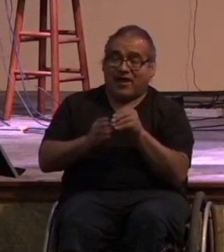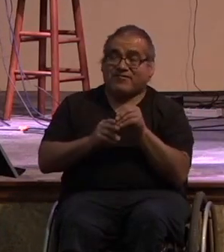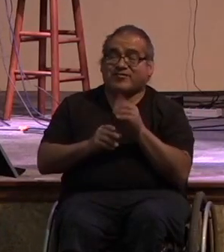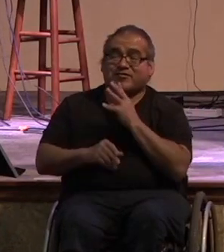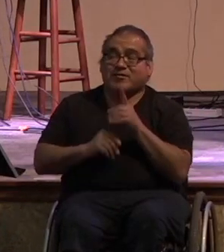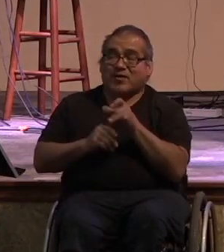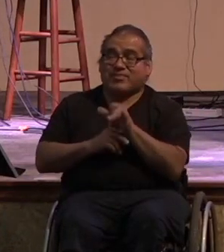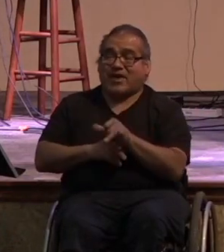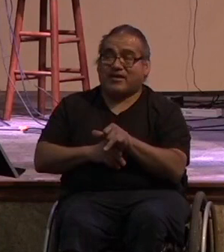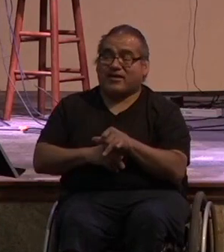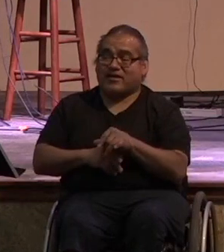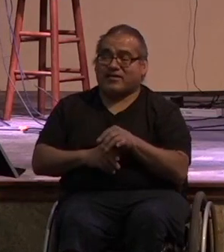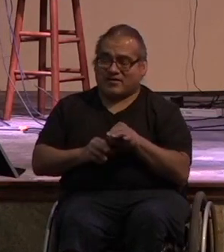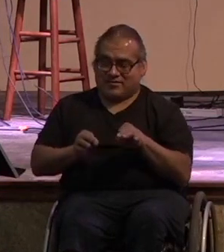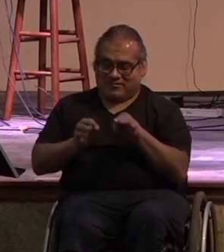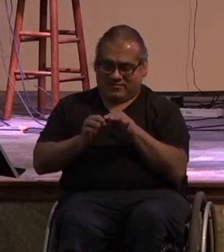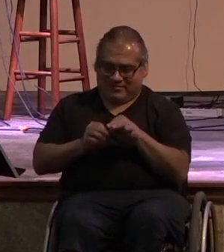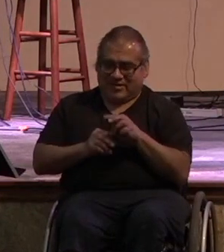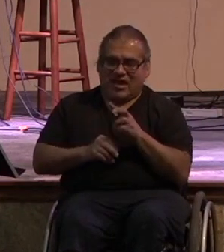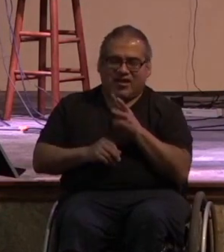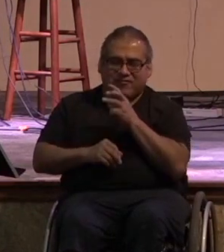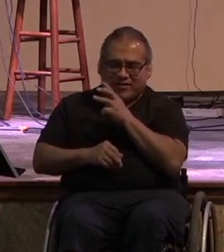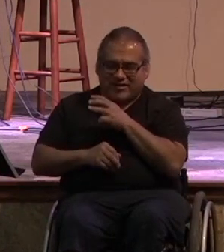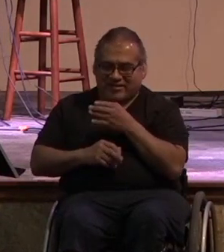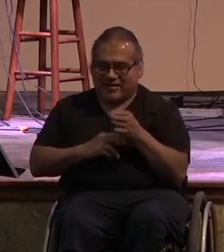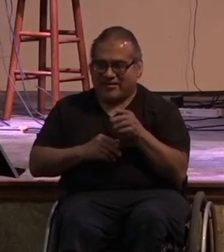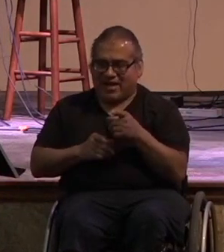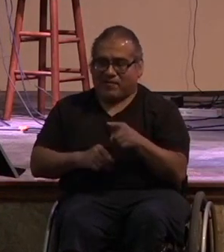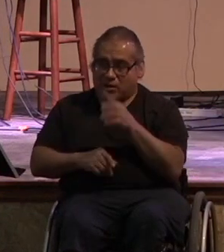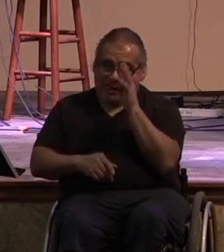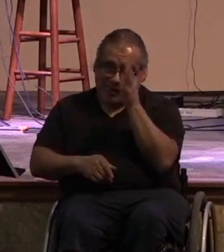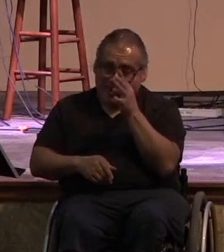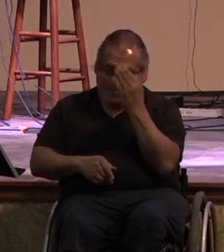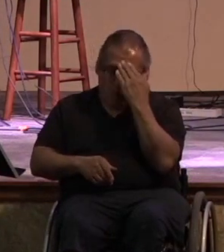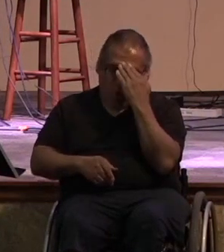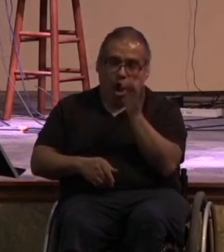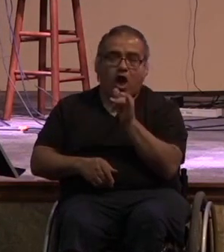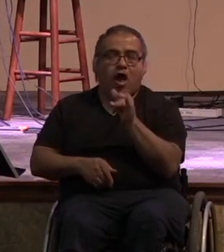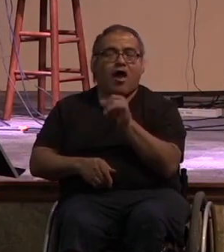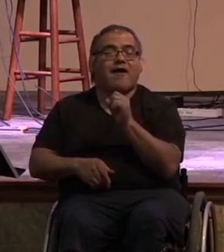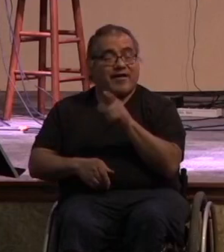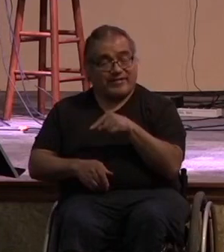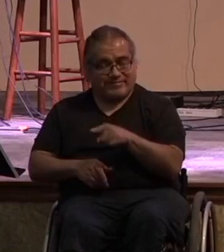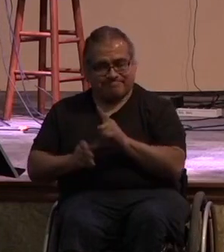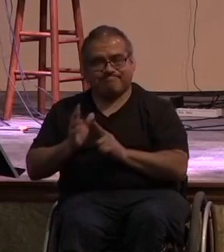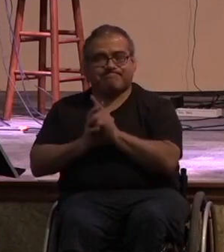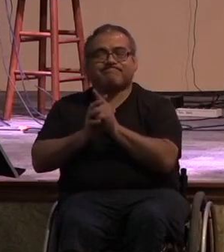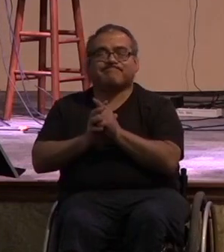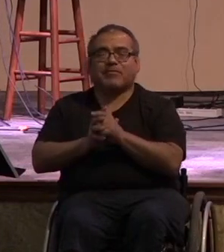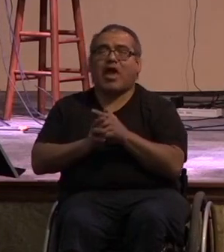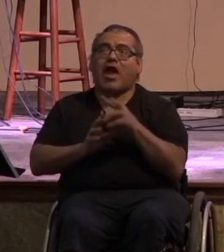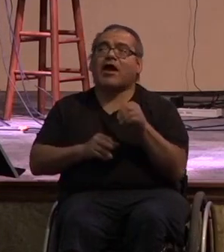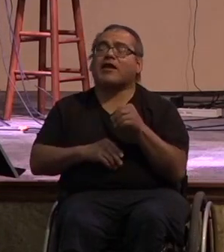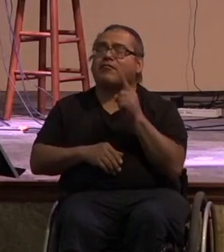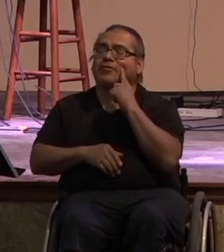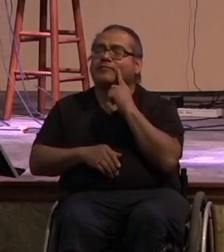god does weird things where he connects texts that you hear with the text that you're preaching on and this came to mind and i was just